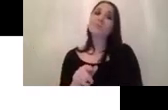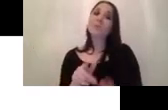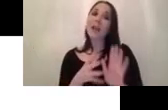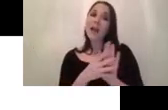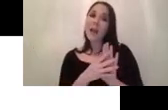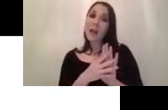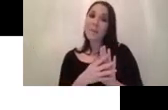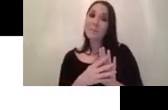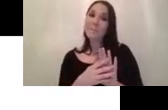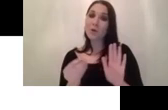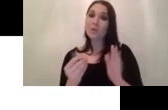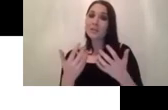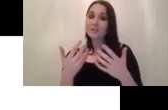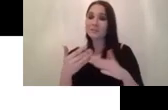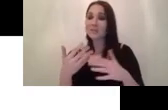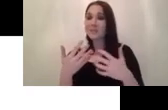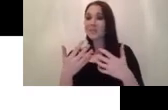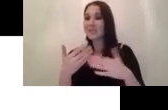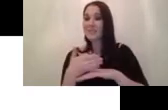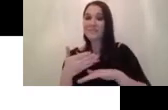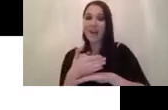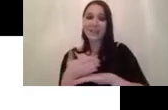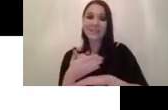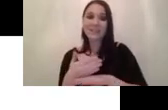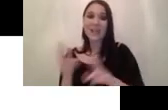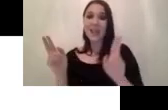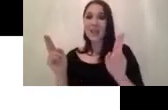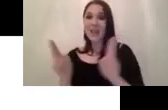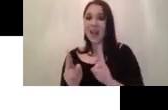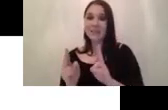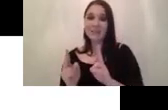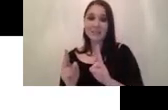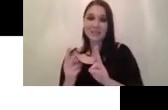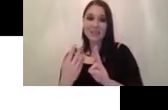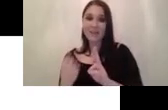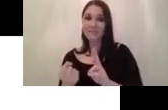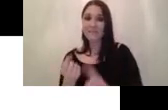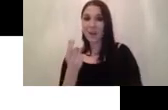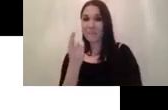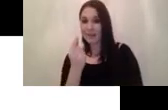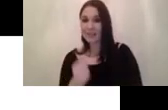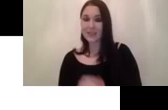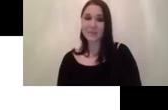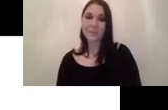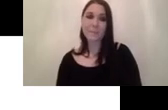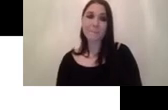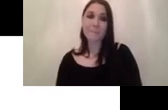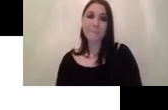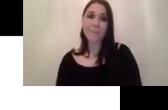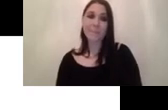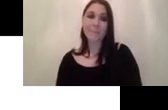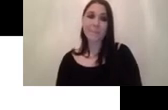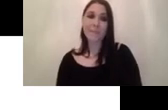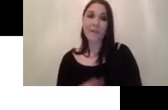a device that's kind of uh have less compressed capacity so yeah this is definitely quite